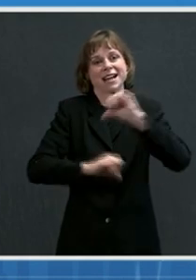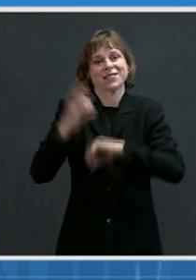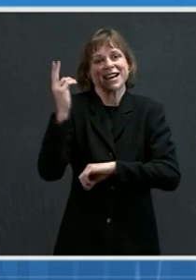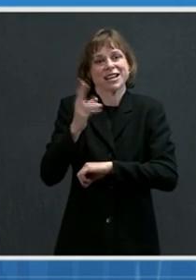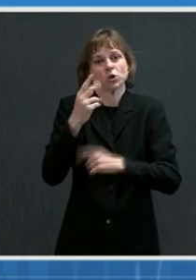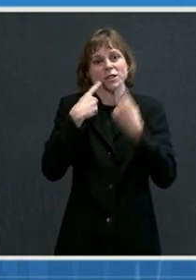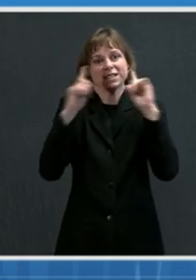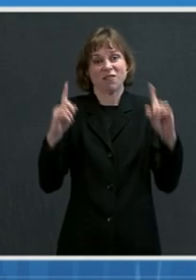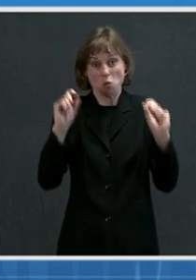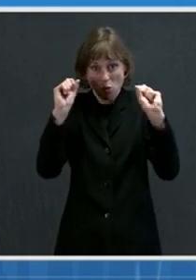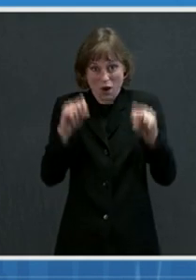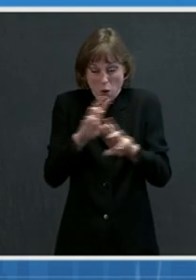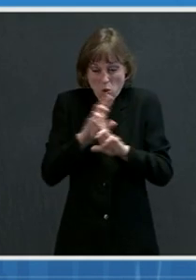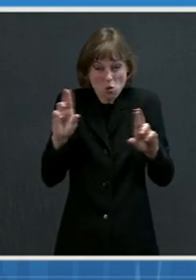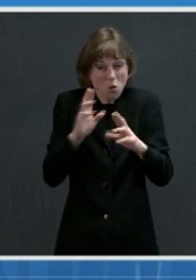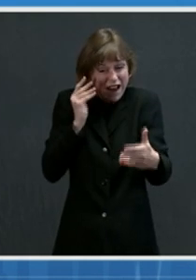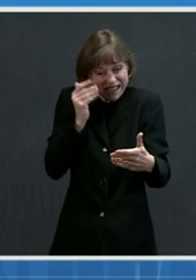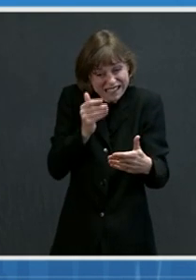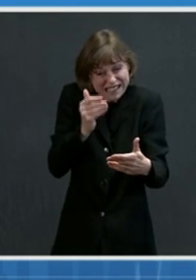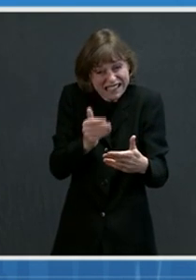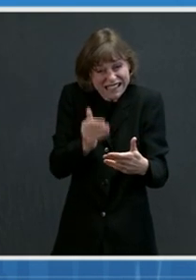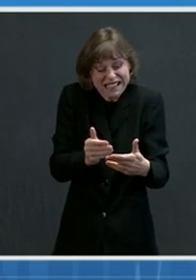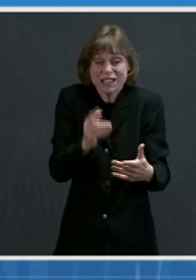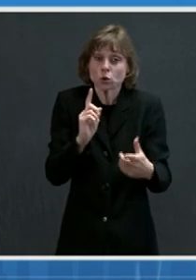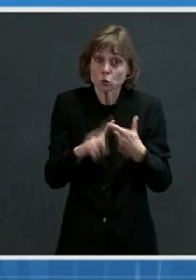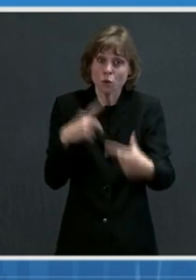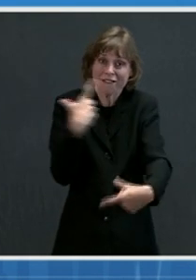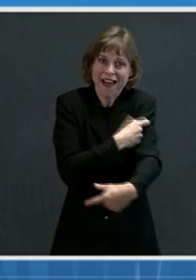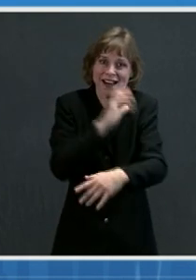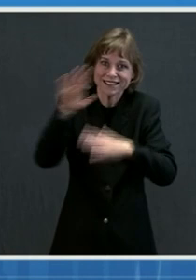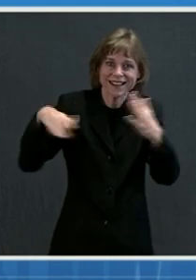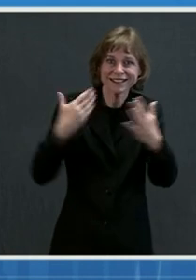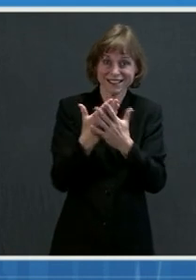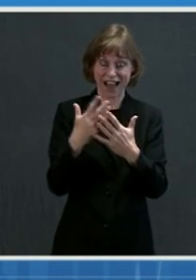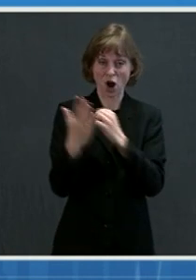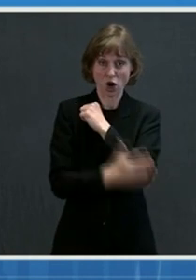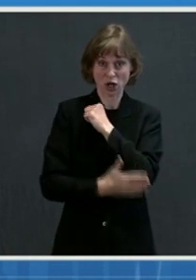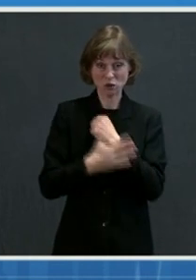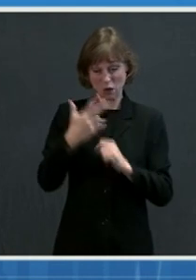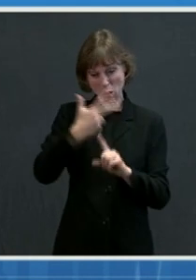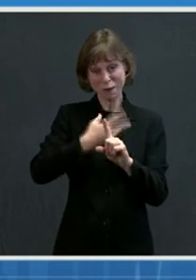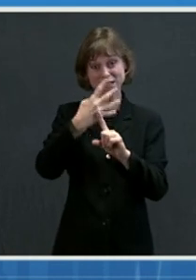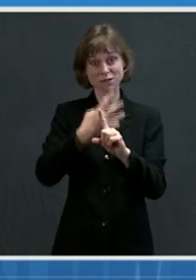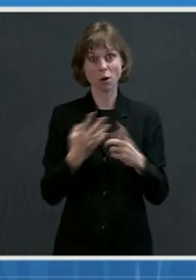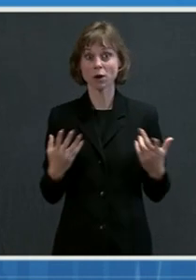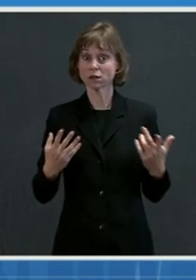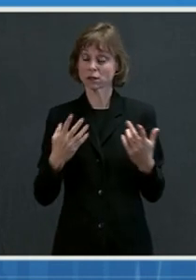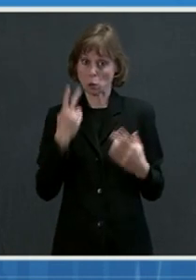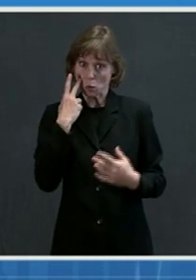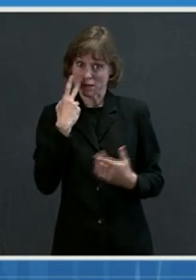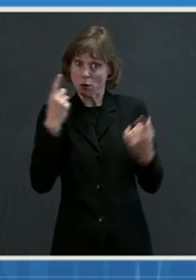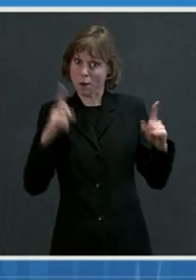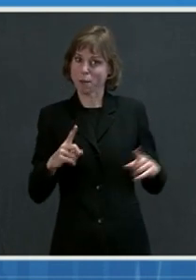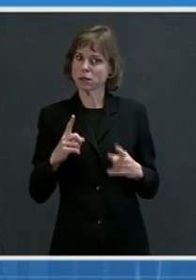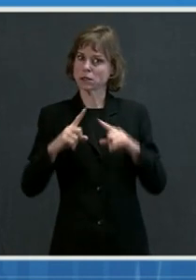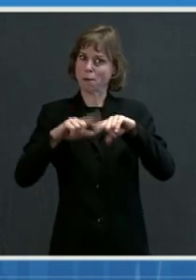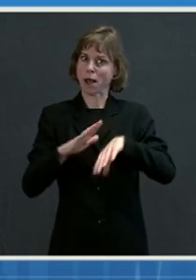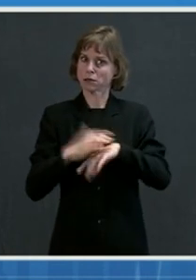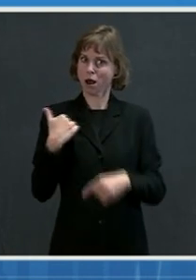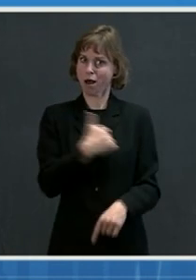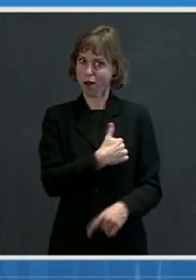just a matter of three or four more months. How this plays out is up to us. The next three months are pivotal.